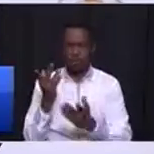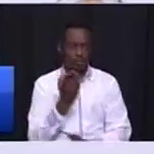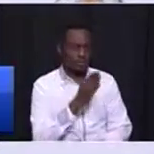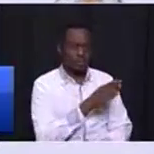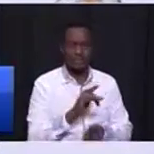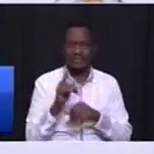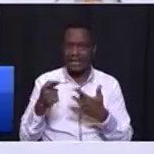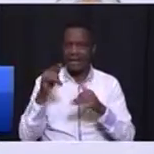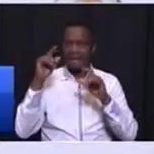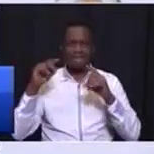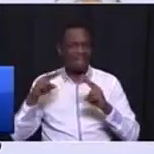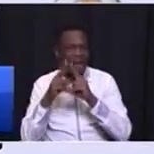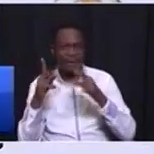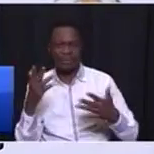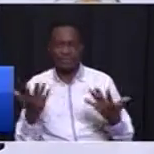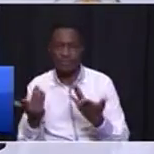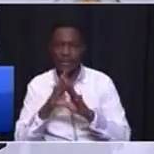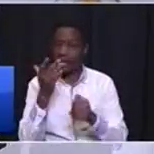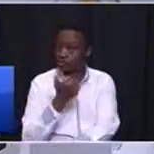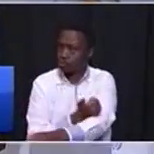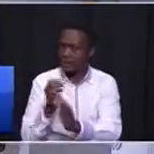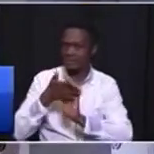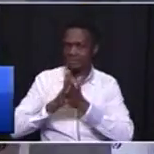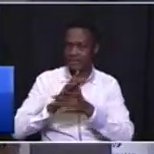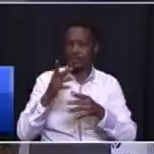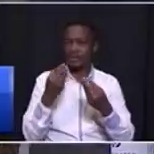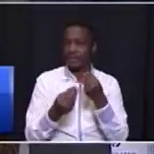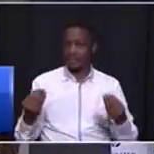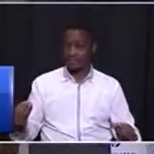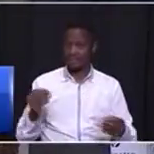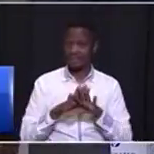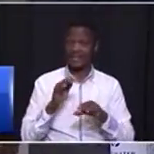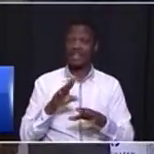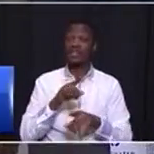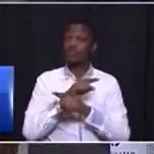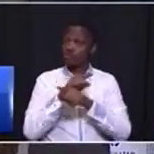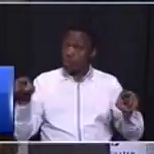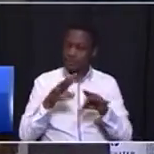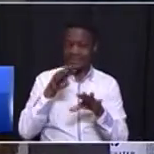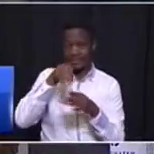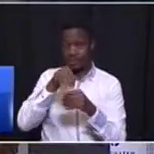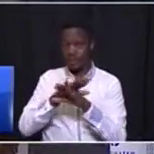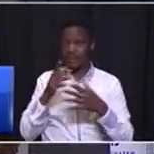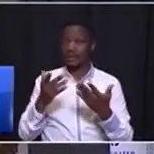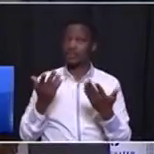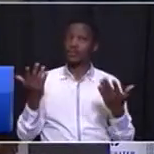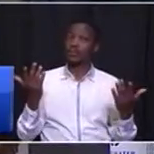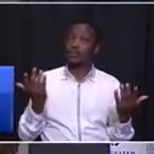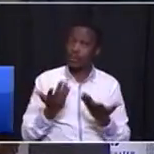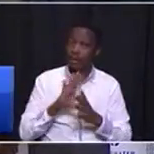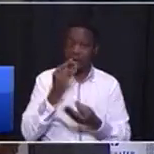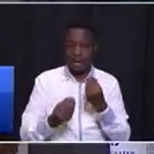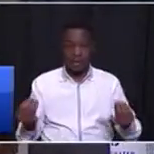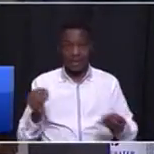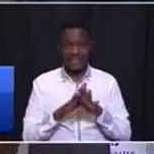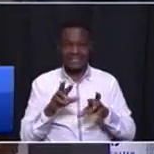drugs, are destroying our children. And those, including schools where our kids